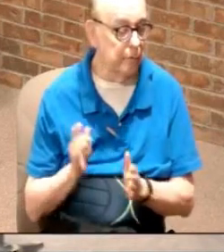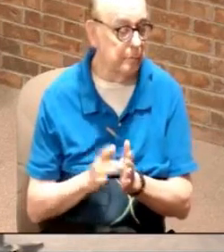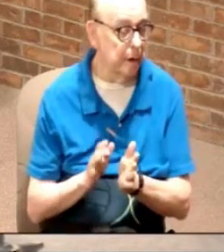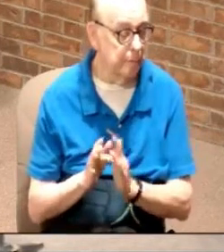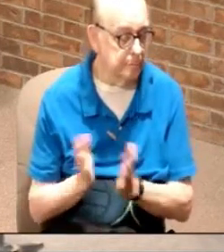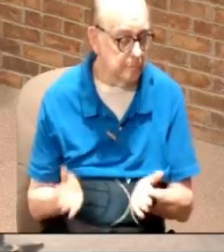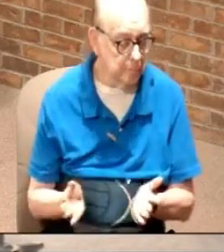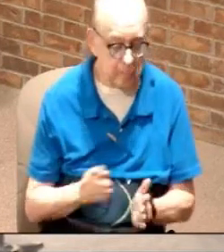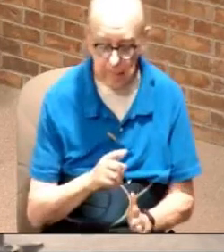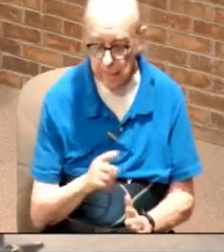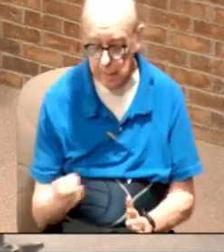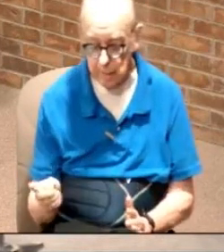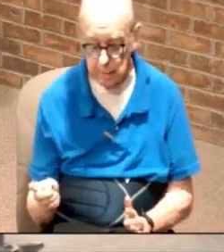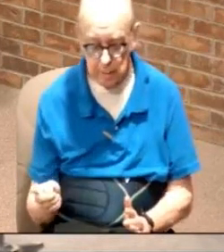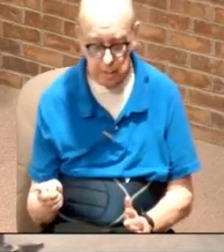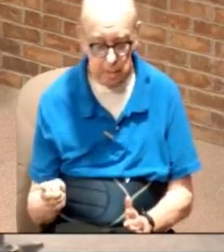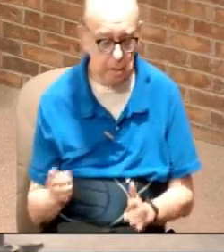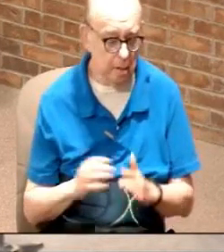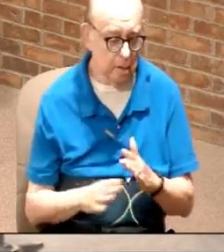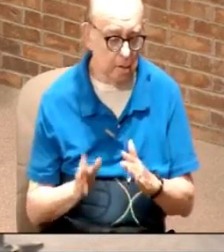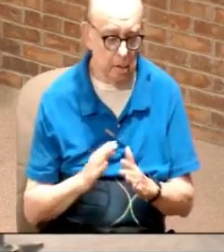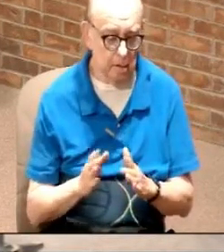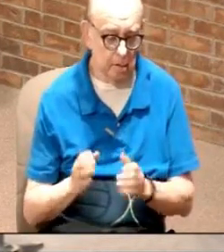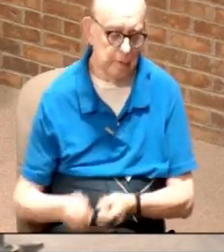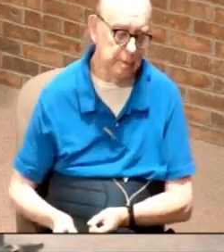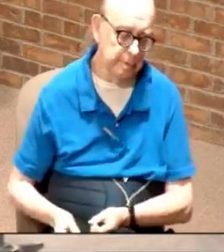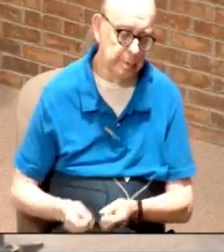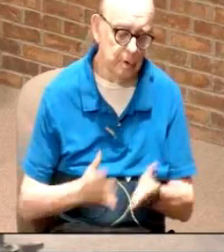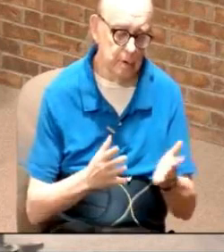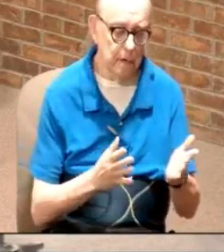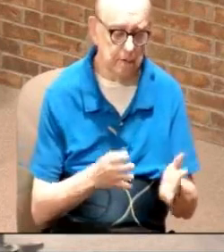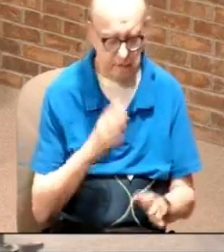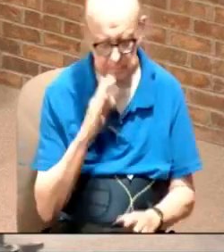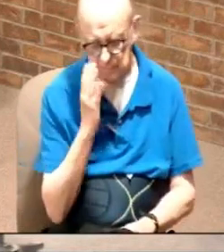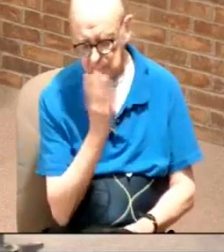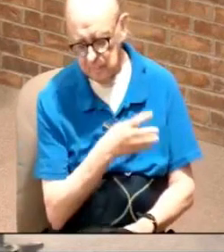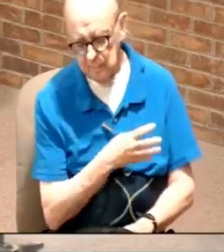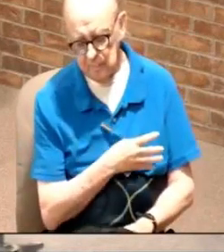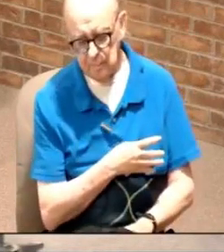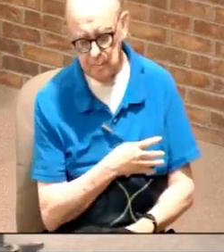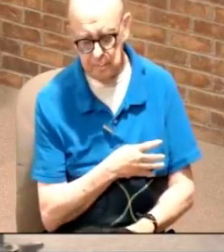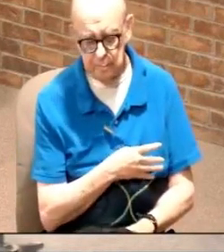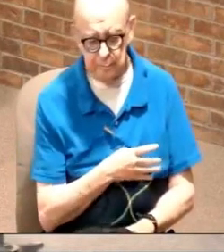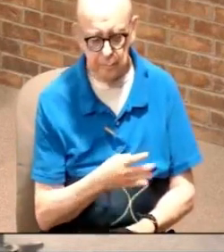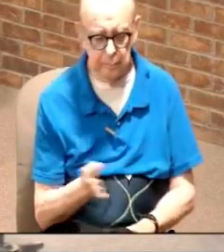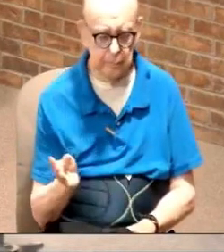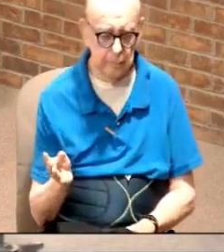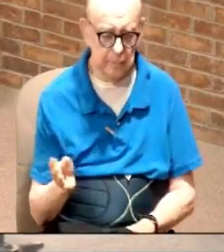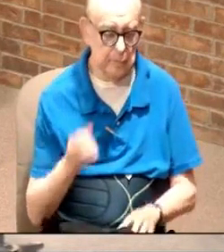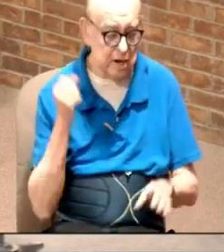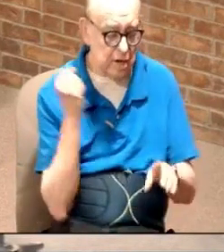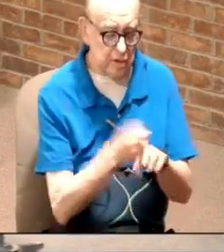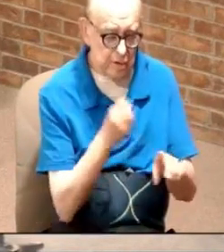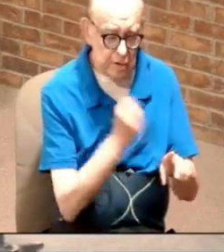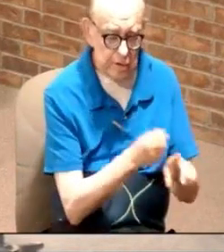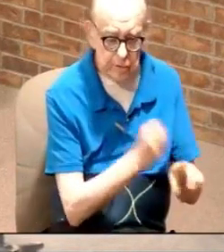they would have been basically cast out or basically they would have been stoned.